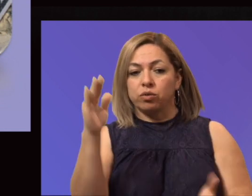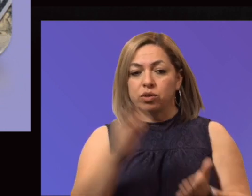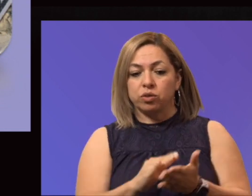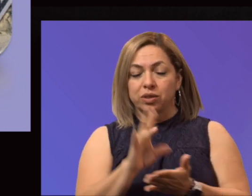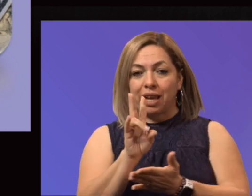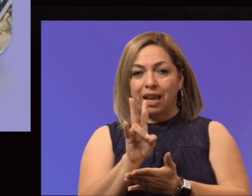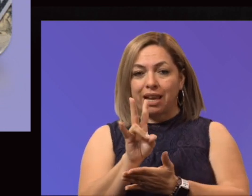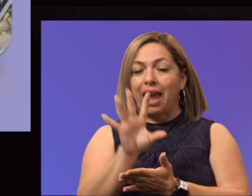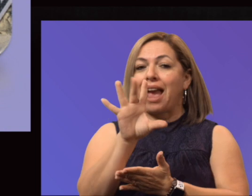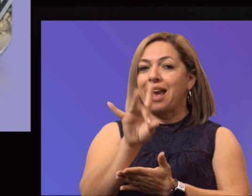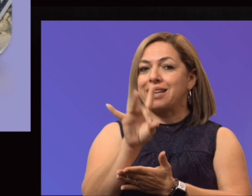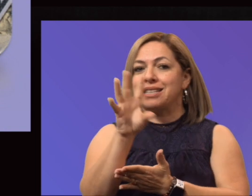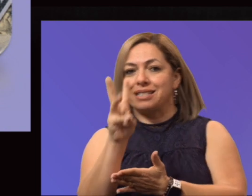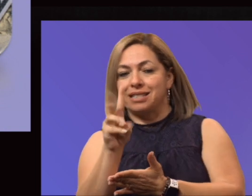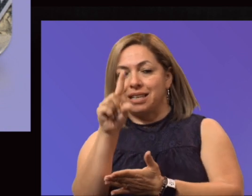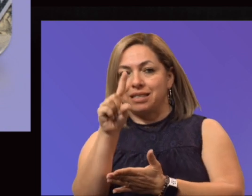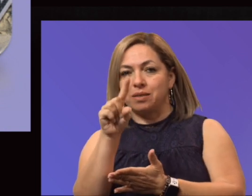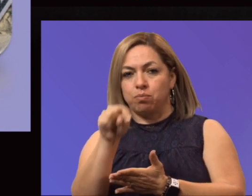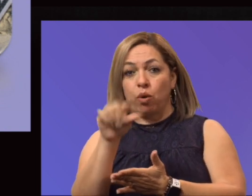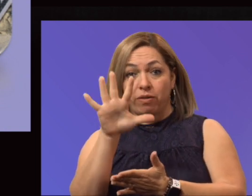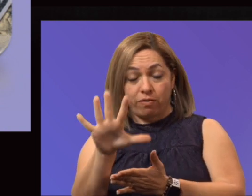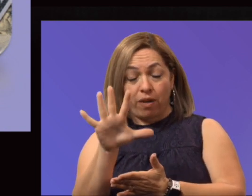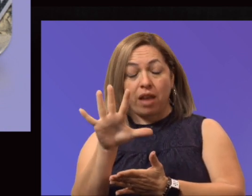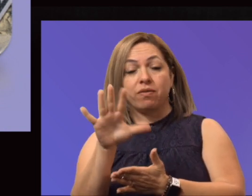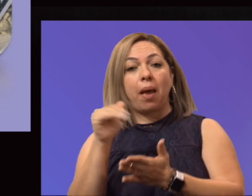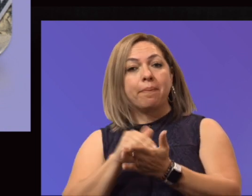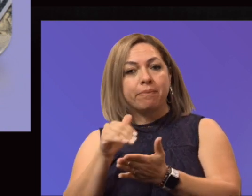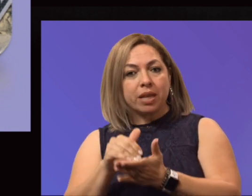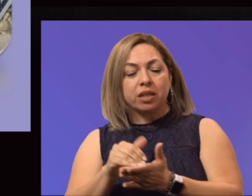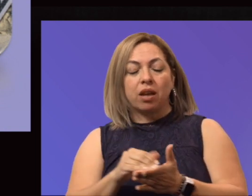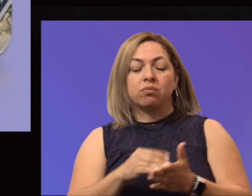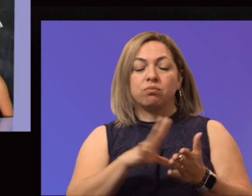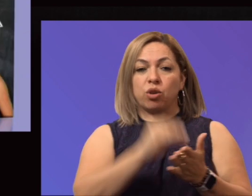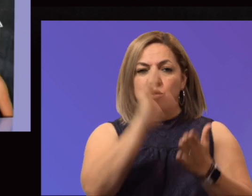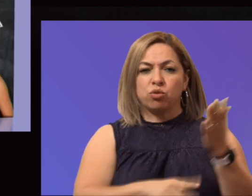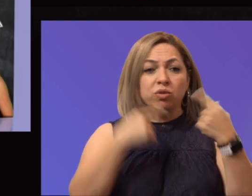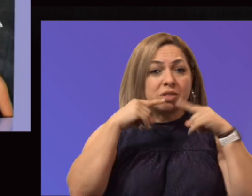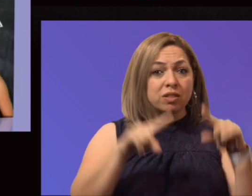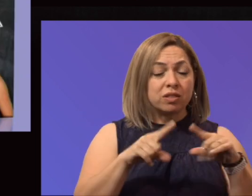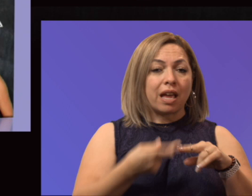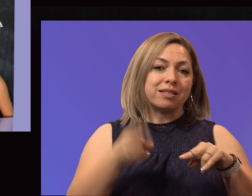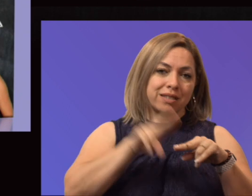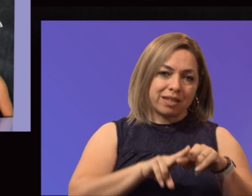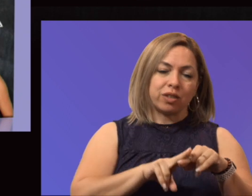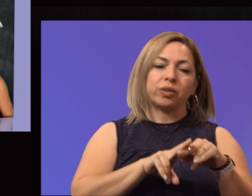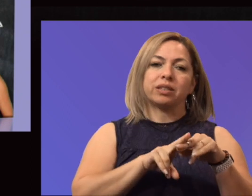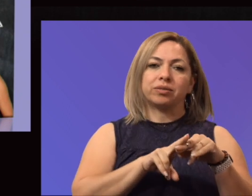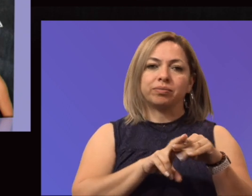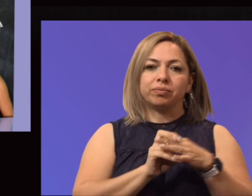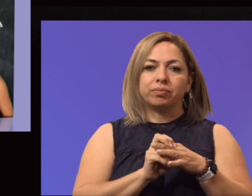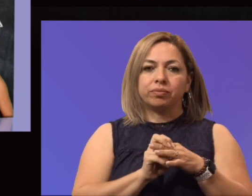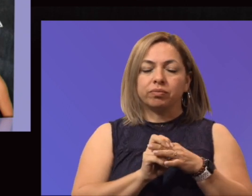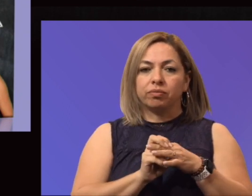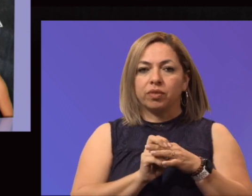that student success points was increased by $86.5 million. So, let's talk a little bit about where we ended